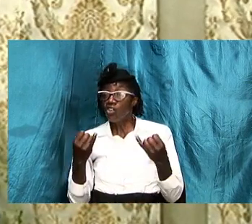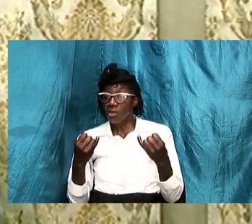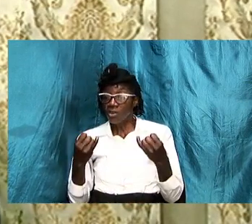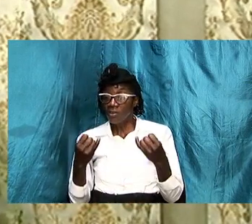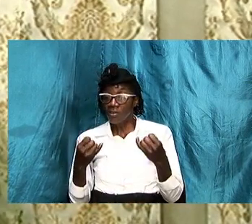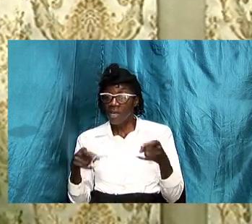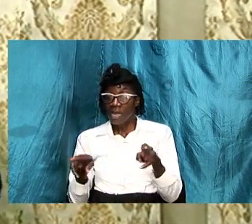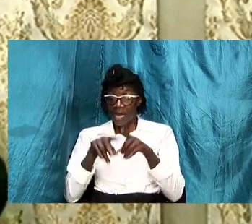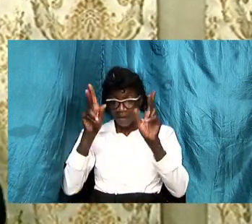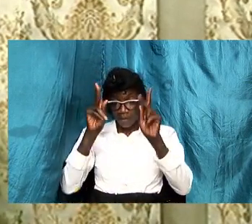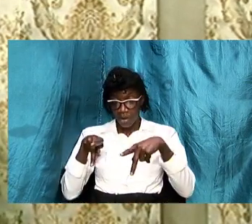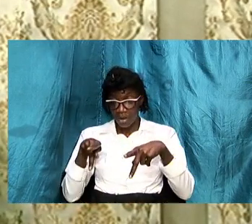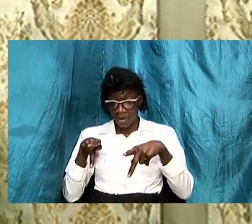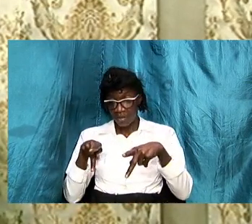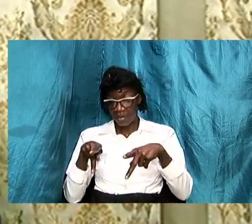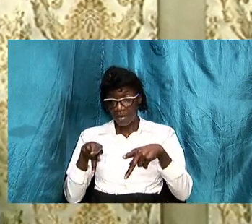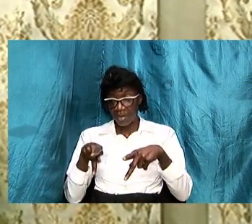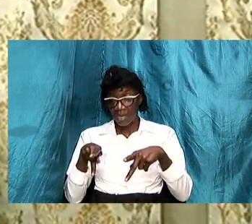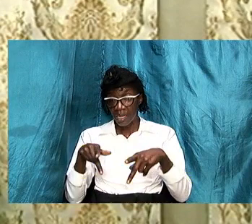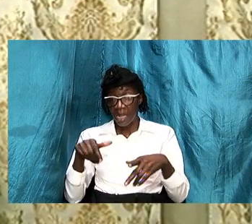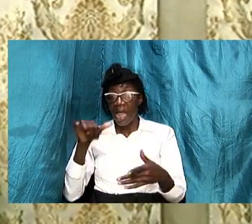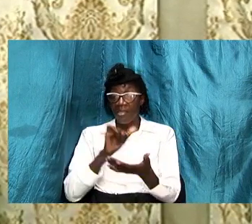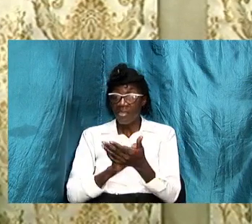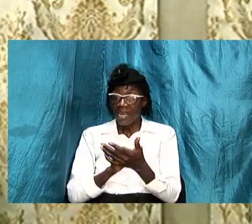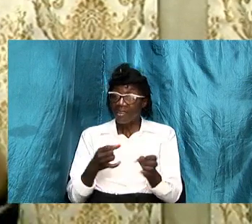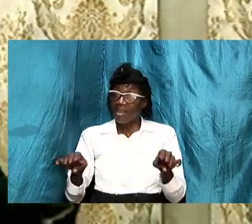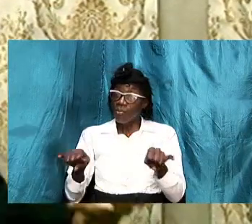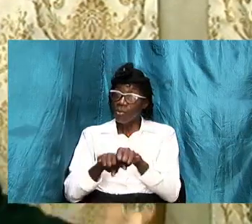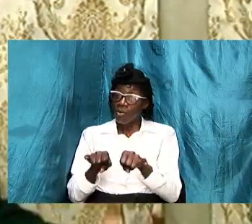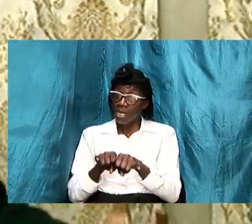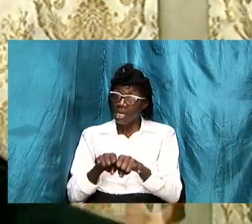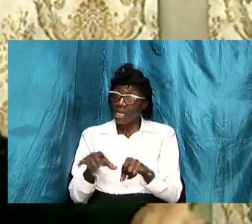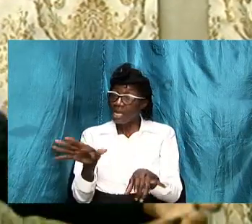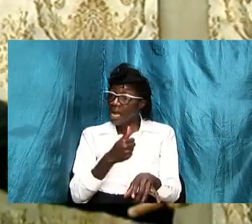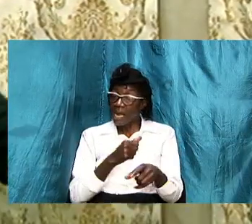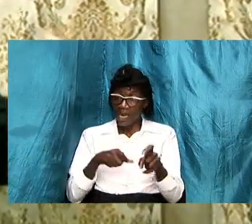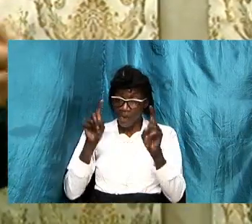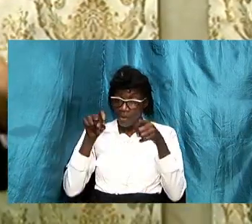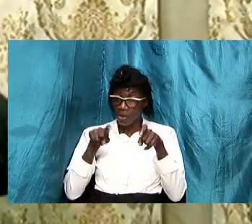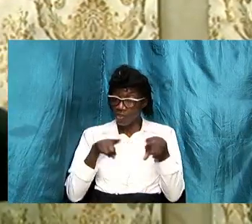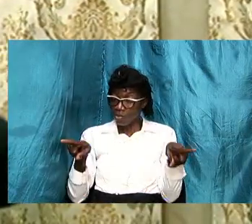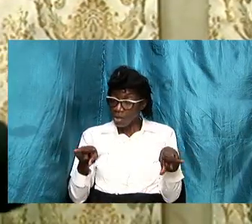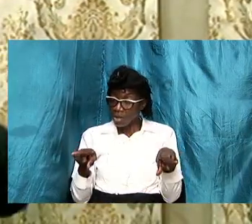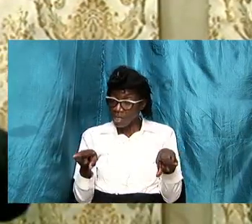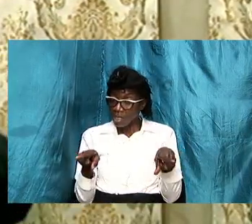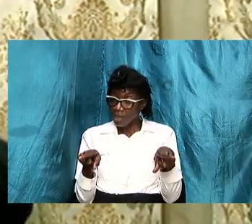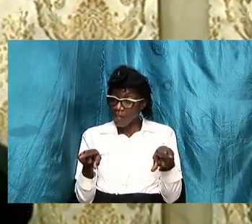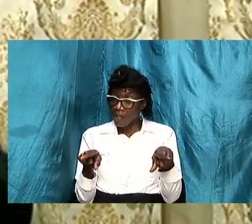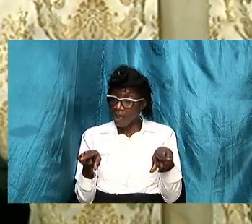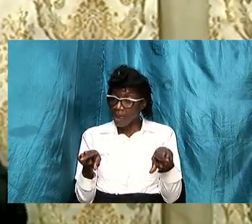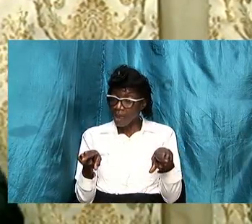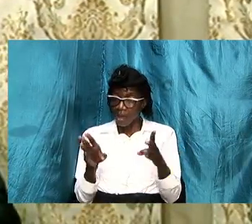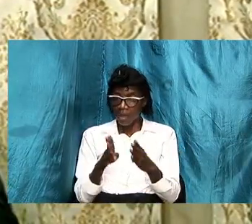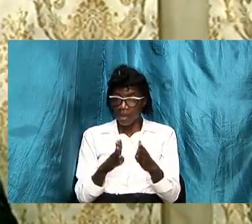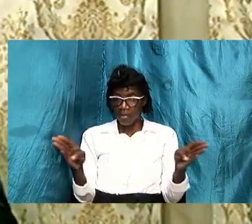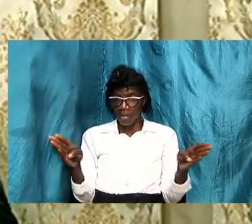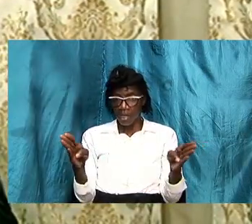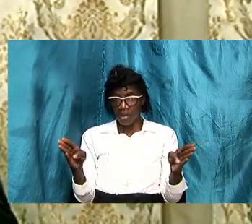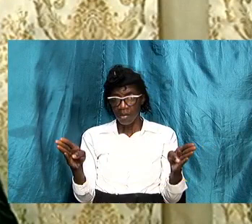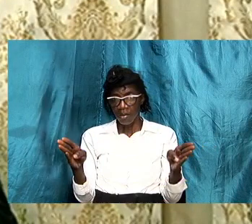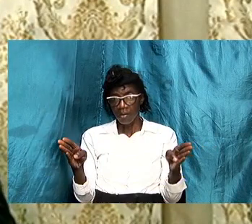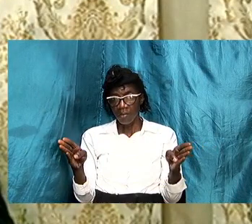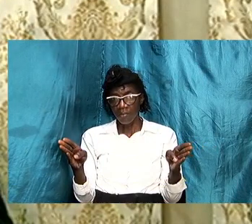although that is crucial and that is a must but the broader the male